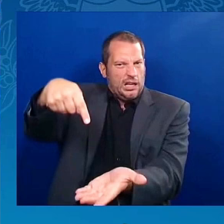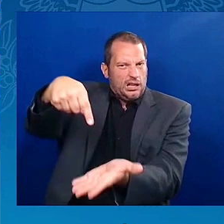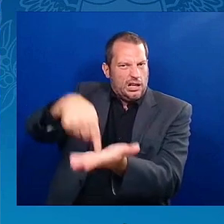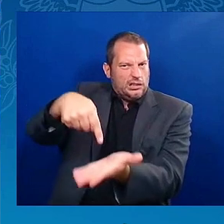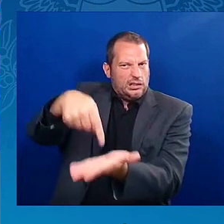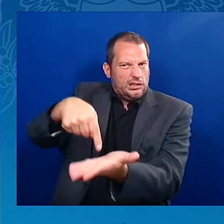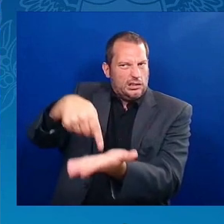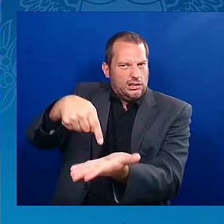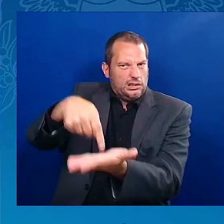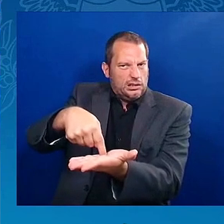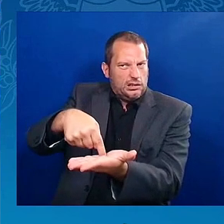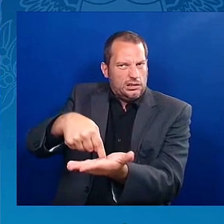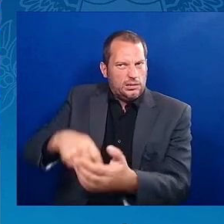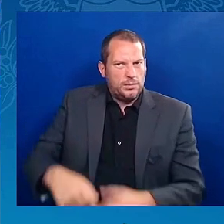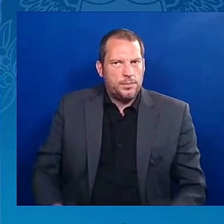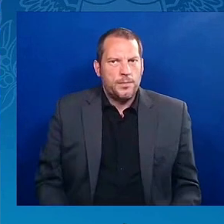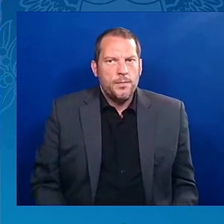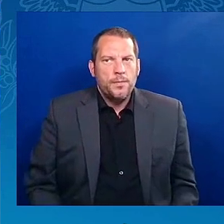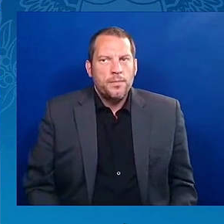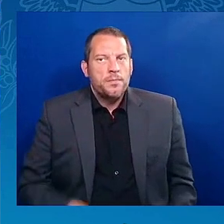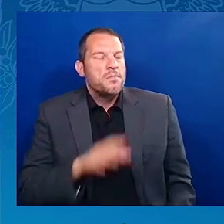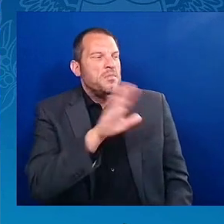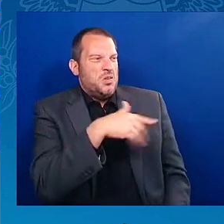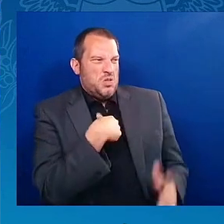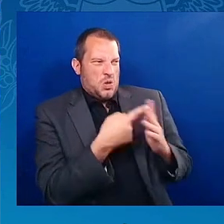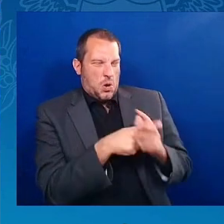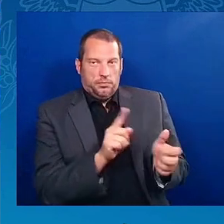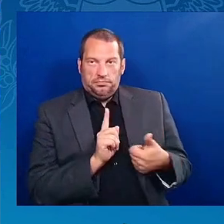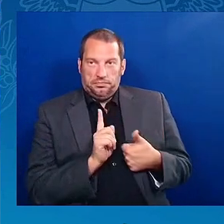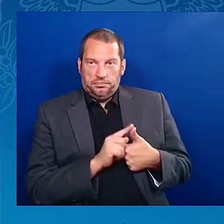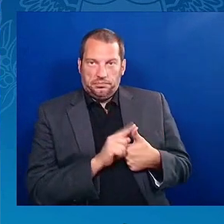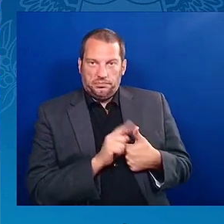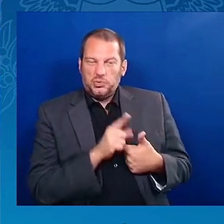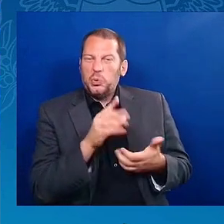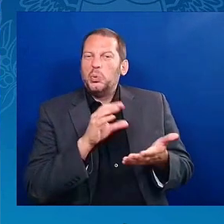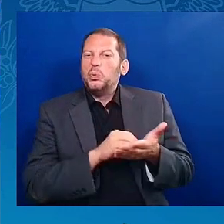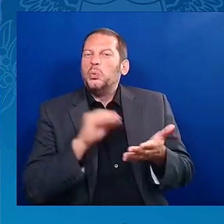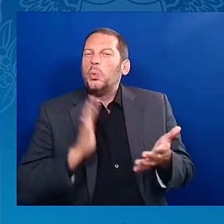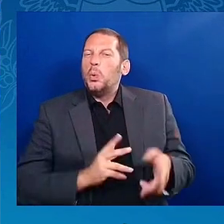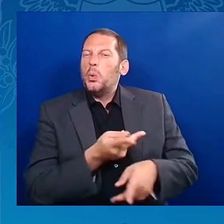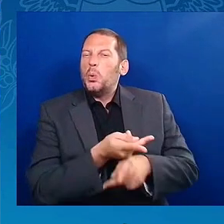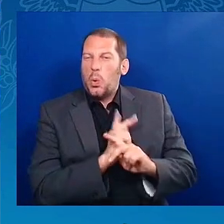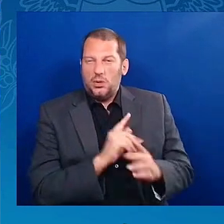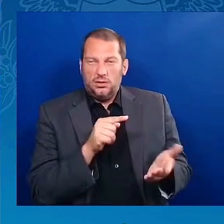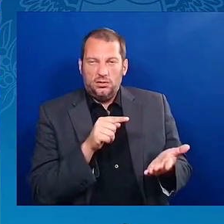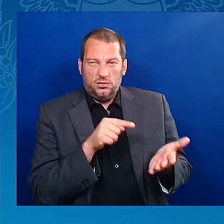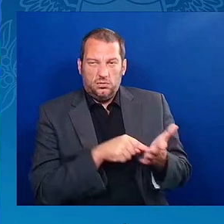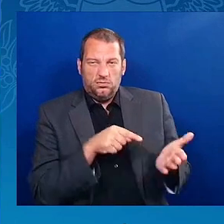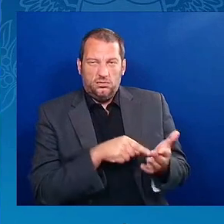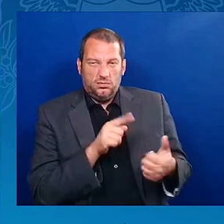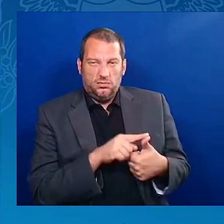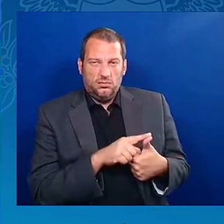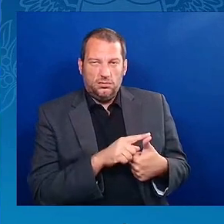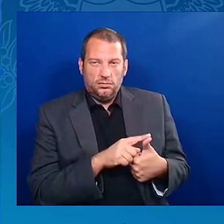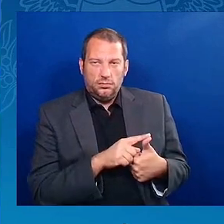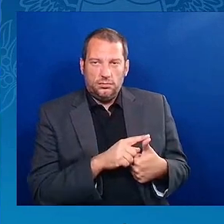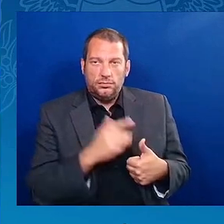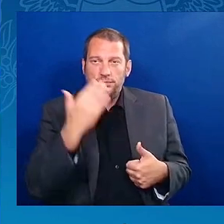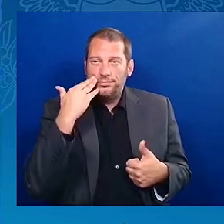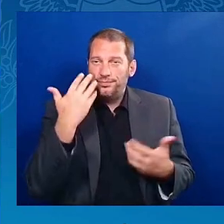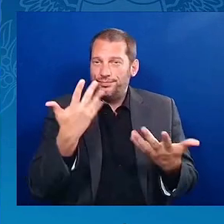student loan debt. We have now, and anybody who has received student loan debt forgiveness, please testify.